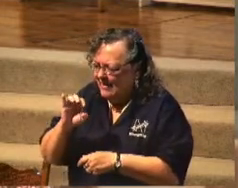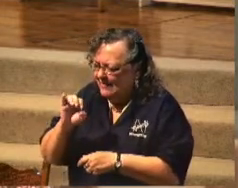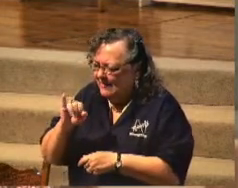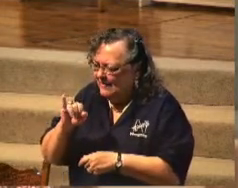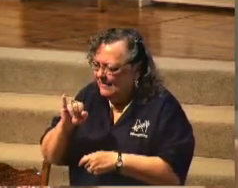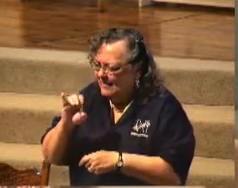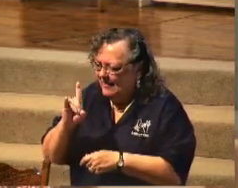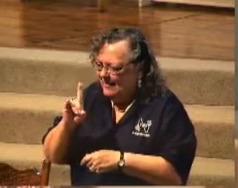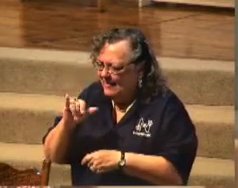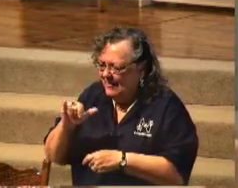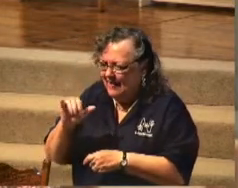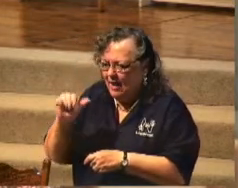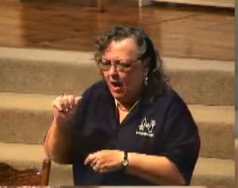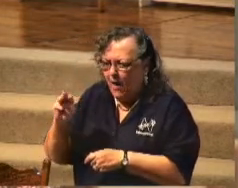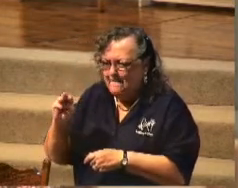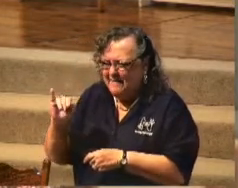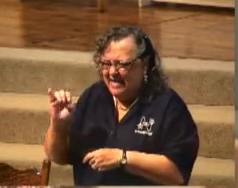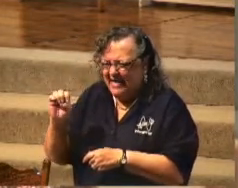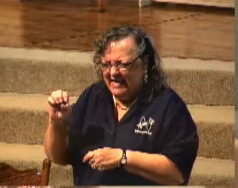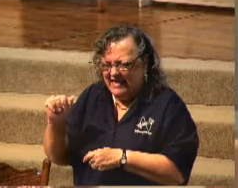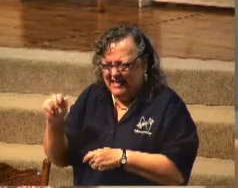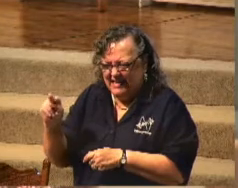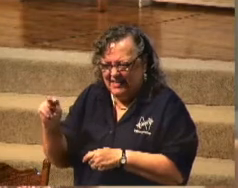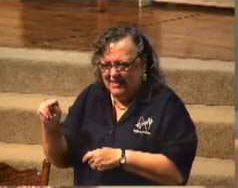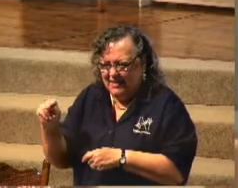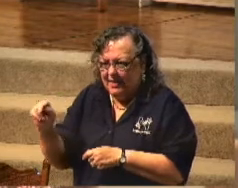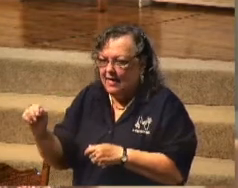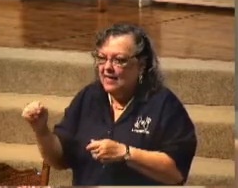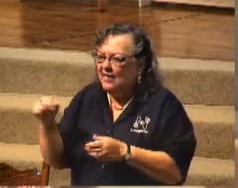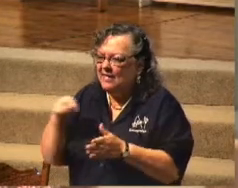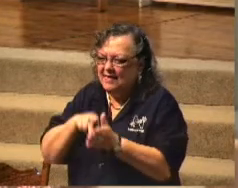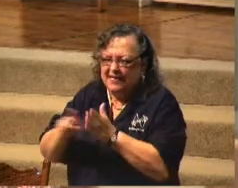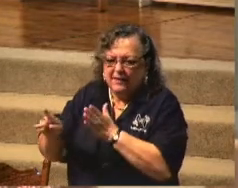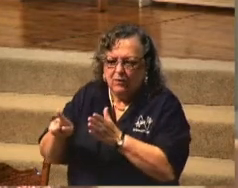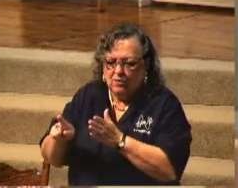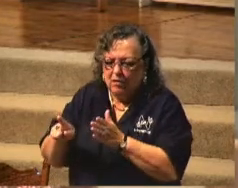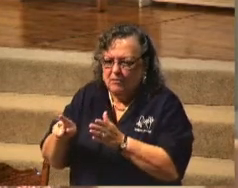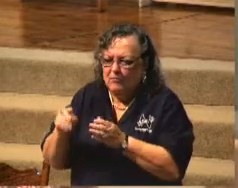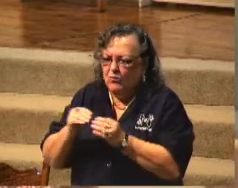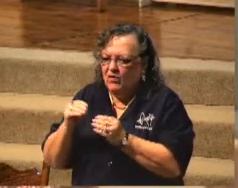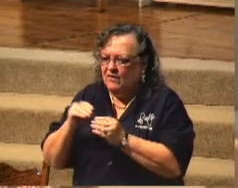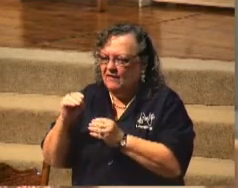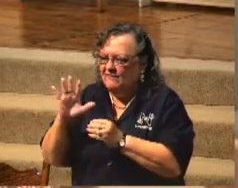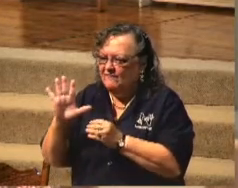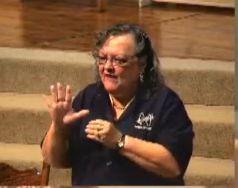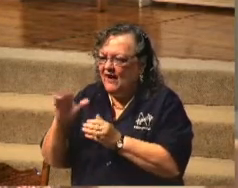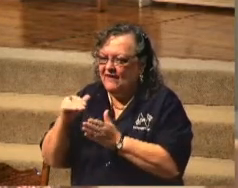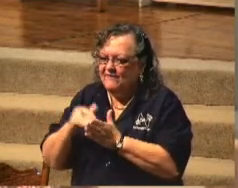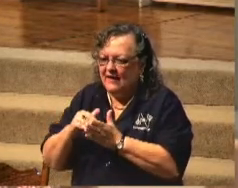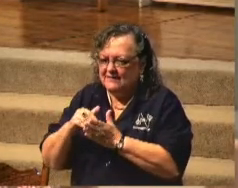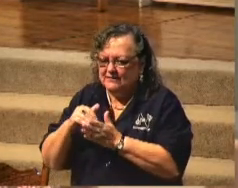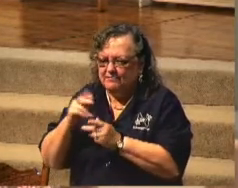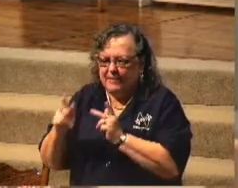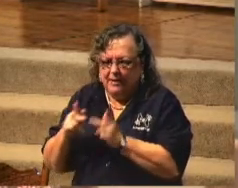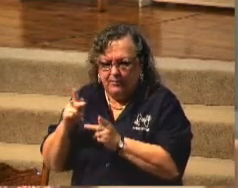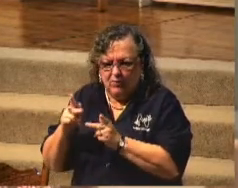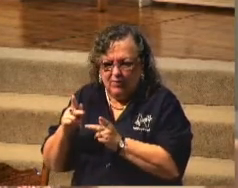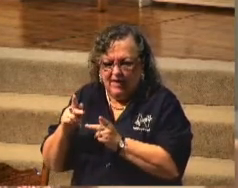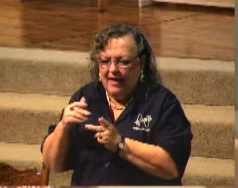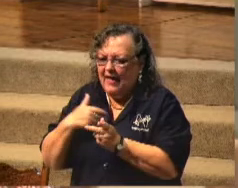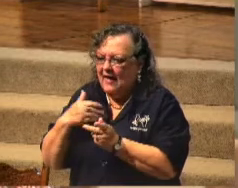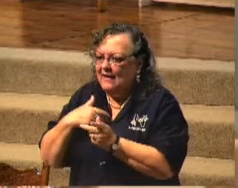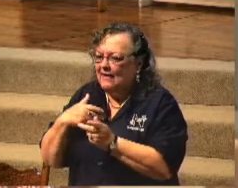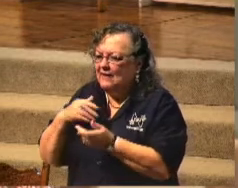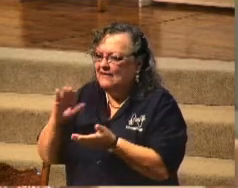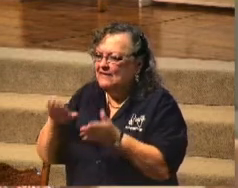He wiped out and murdered over 500,000 people. had death squads that went out